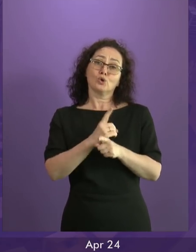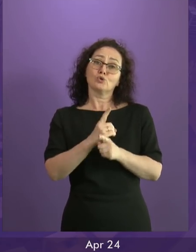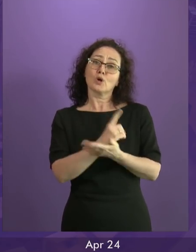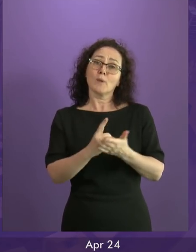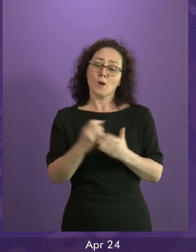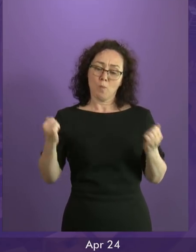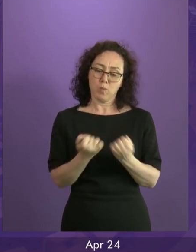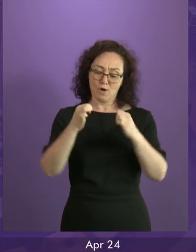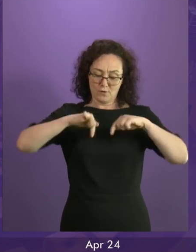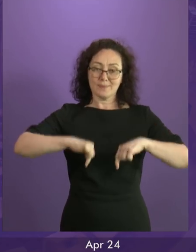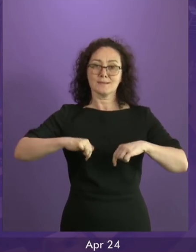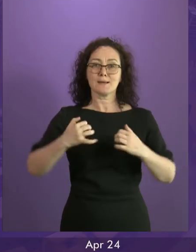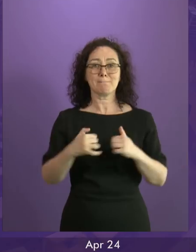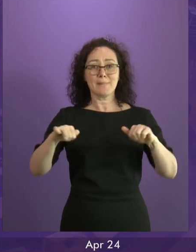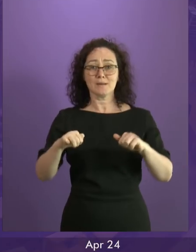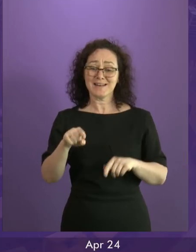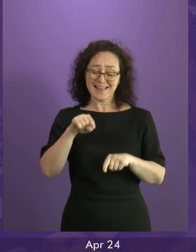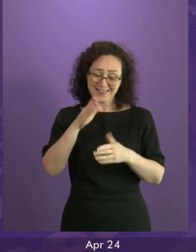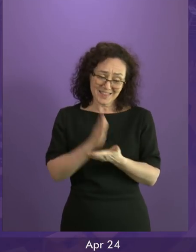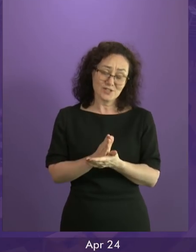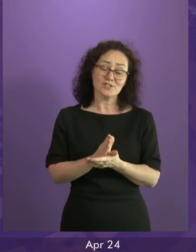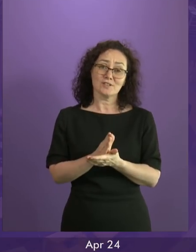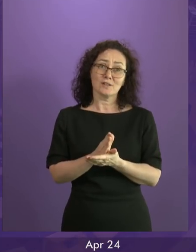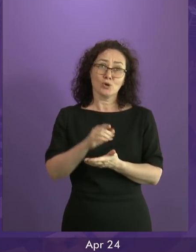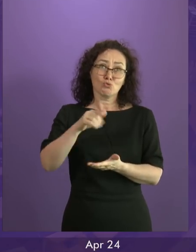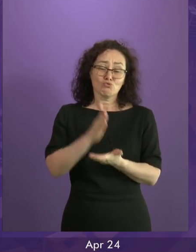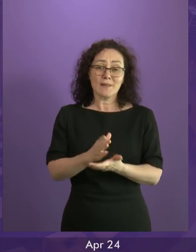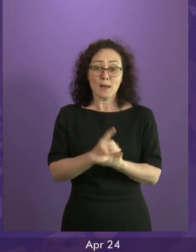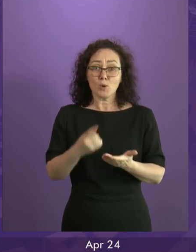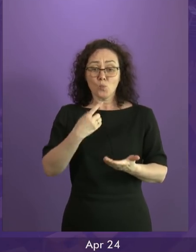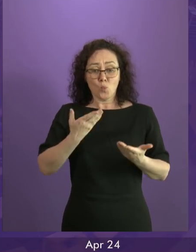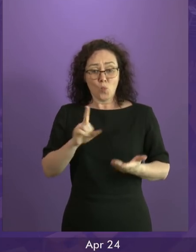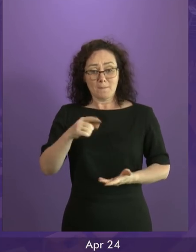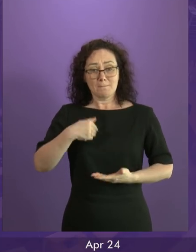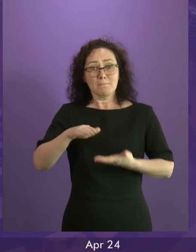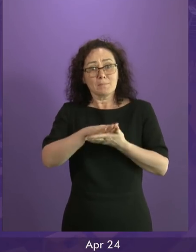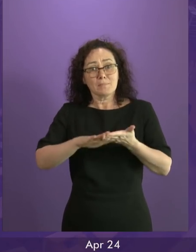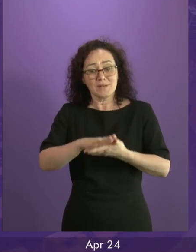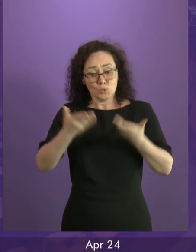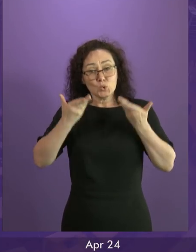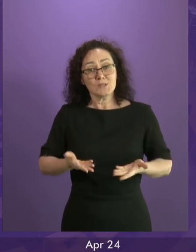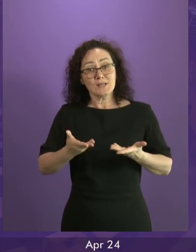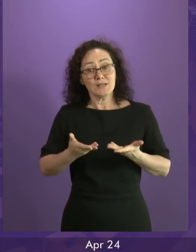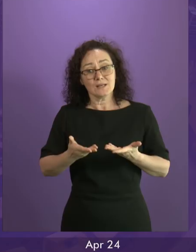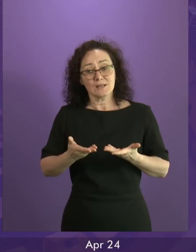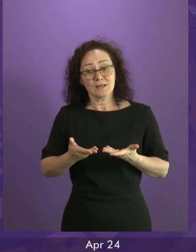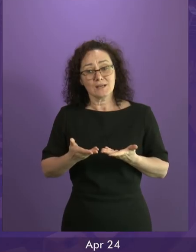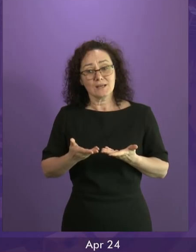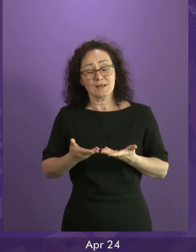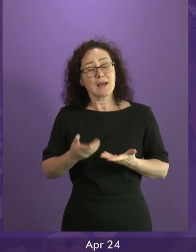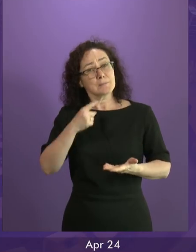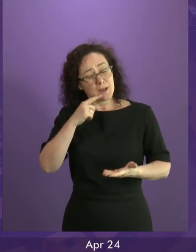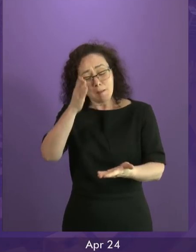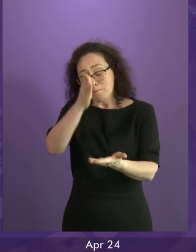back to the heart of my premise today. Nobody with the interests of Scotland at heart, and I believe that is